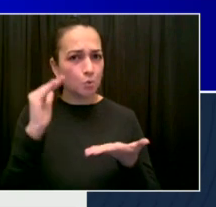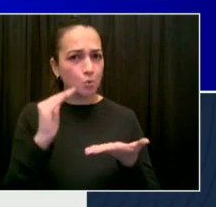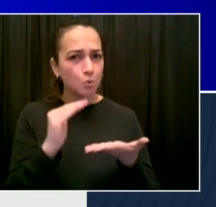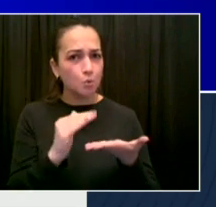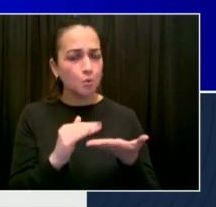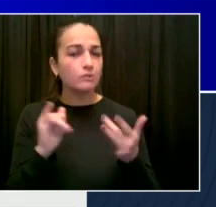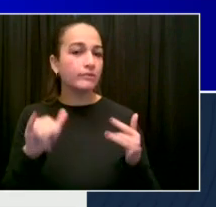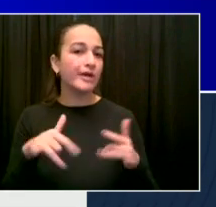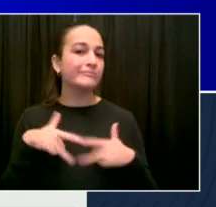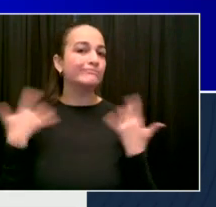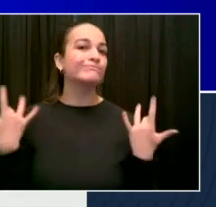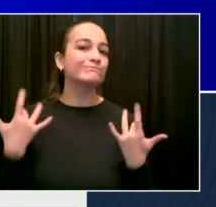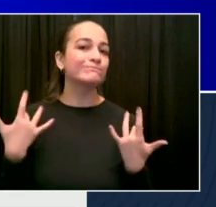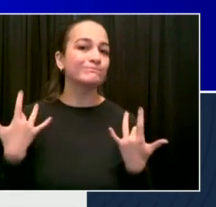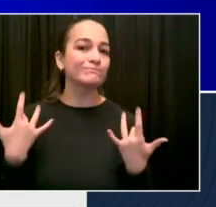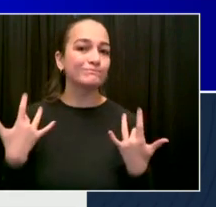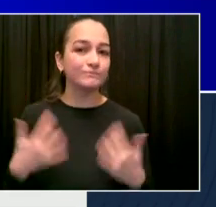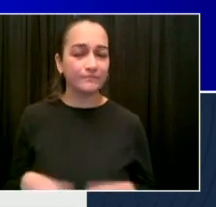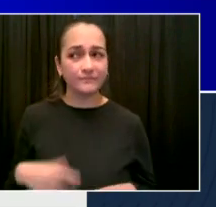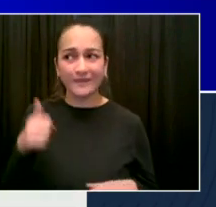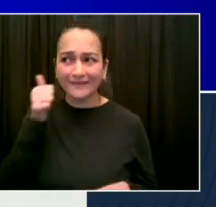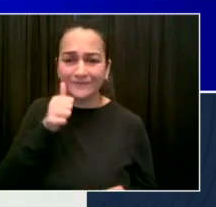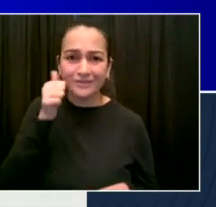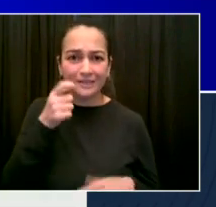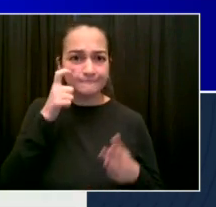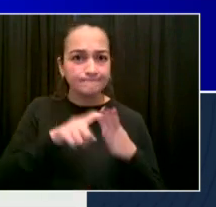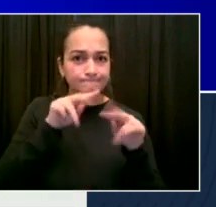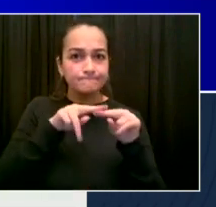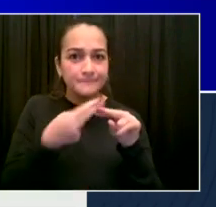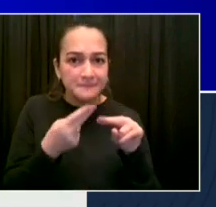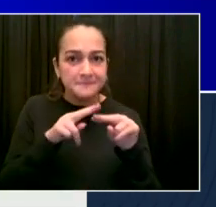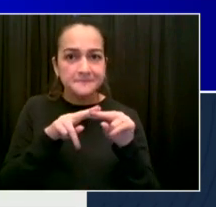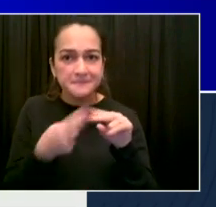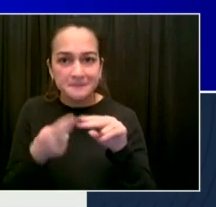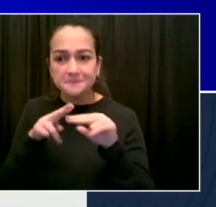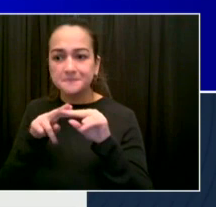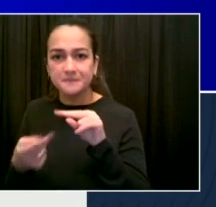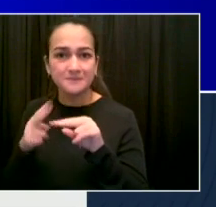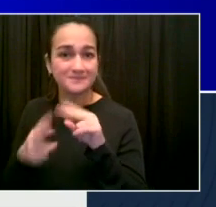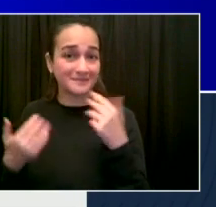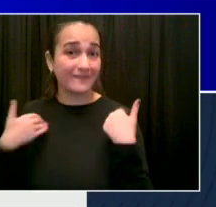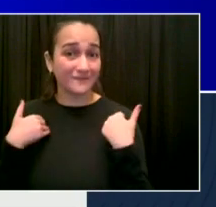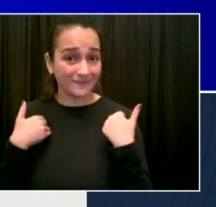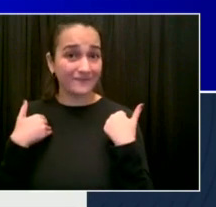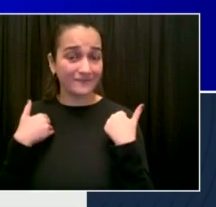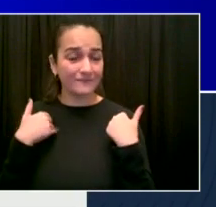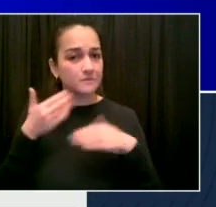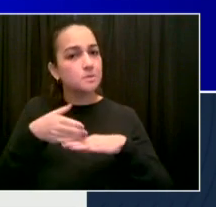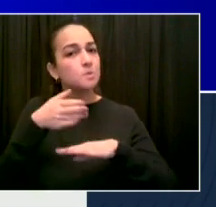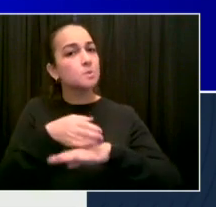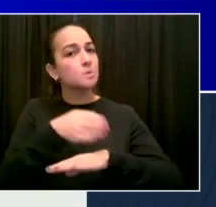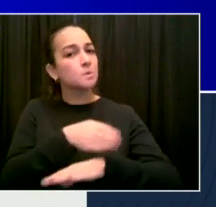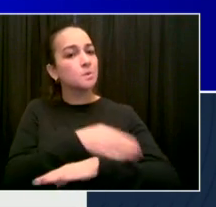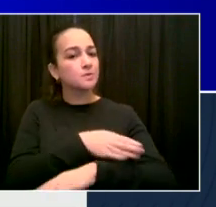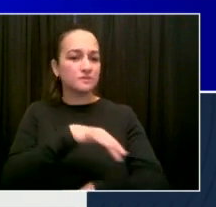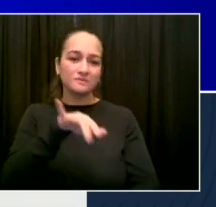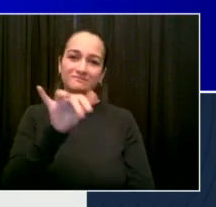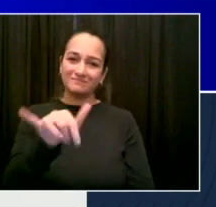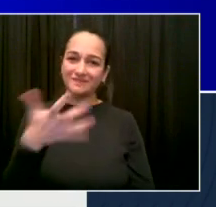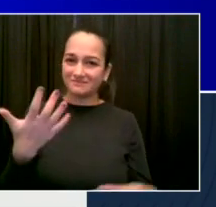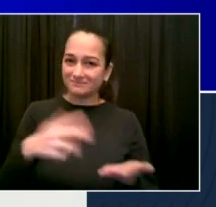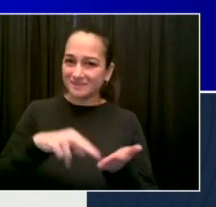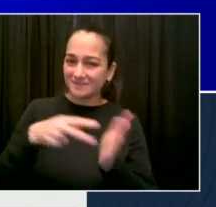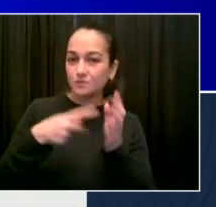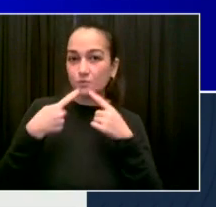Every day the recovery moves forward. It helps make us safer. But the public safety efforts also fuel the recovery. So we'll be talking about a lot about